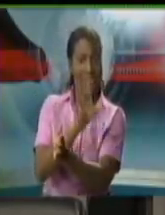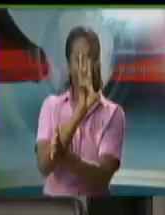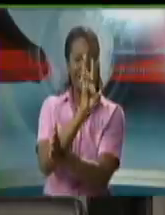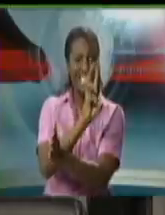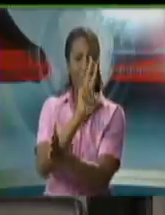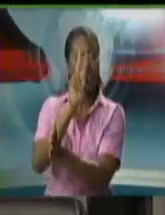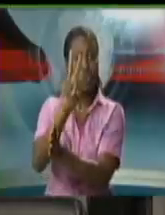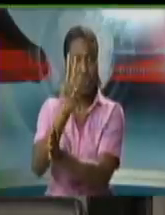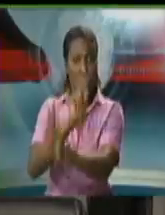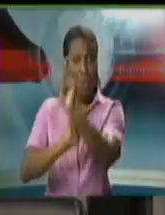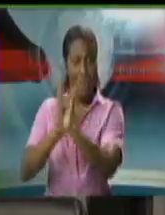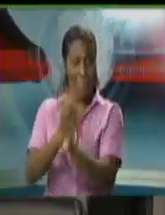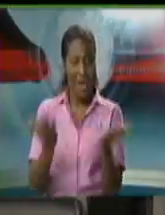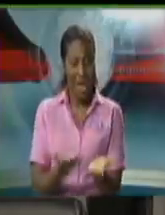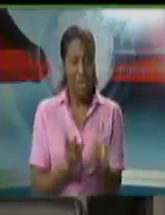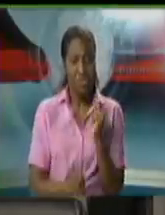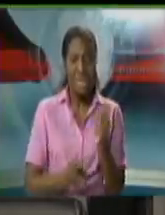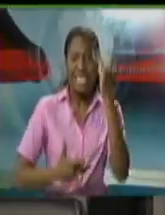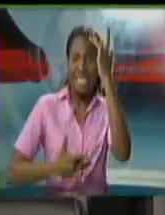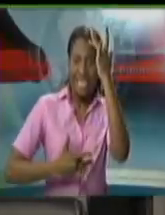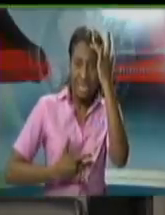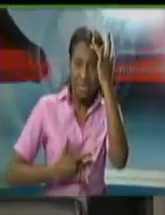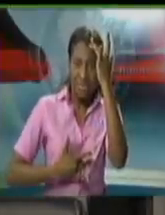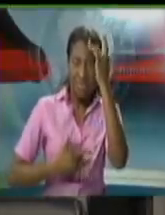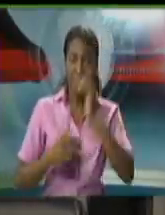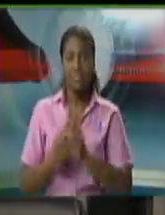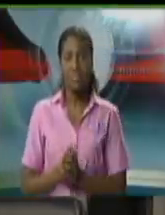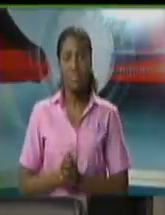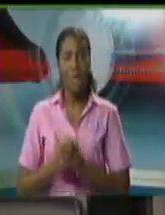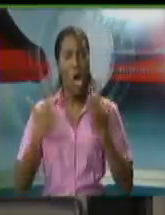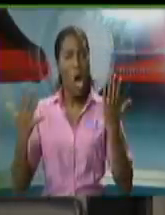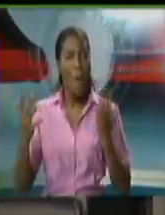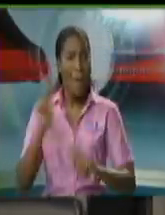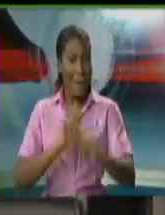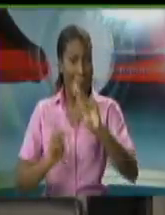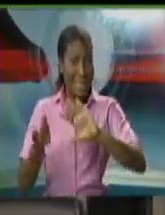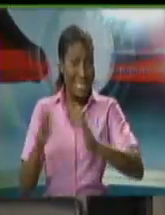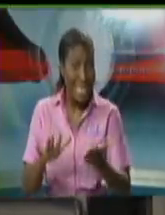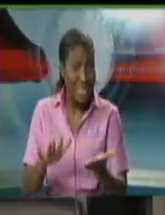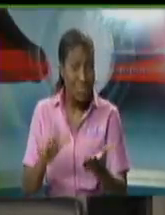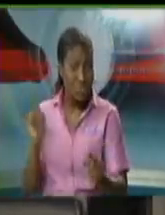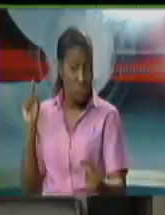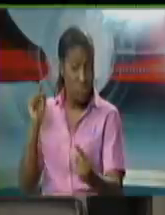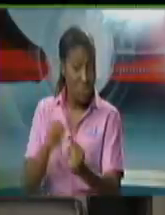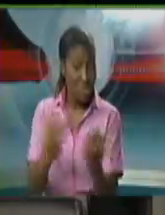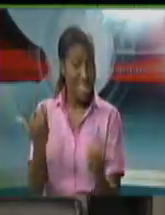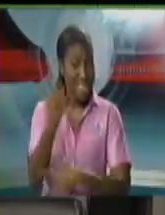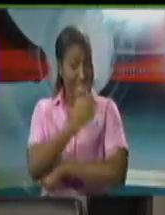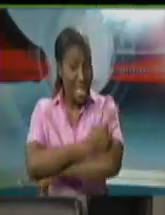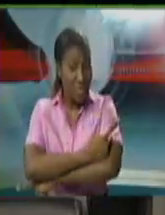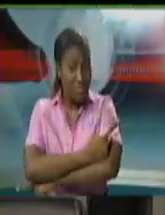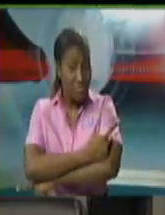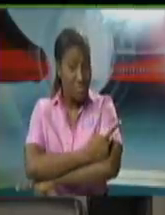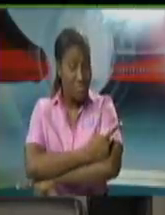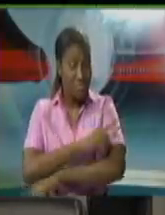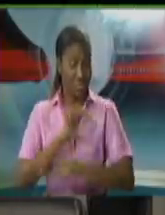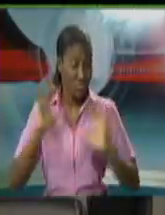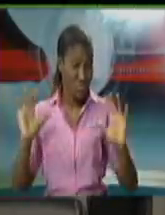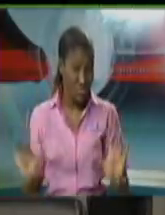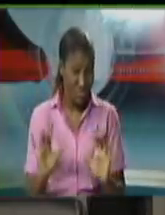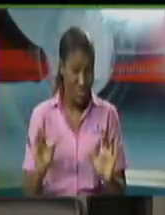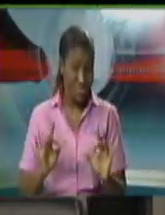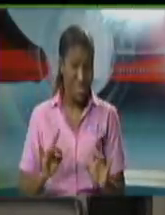cases. Deaths to date, and we're so sorry about that, and our condolences go to the families, are